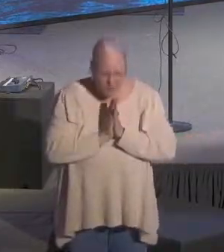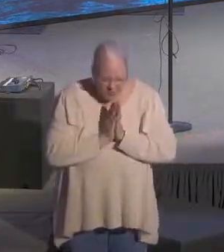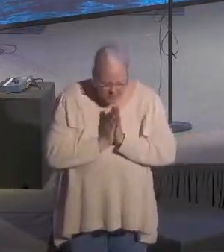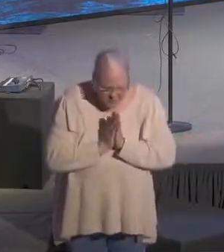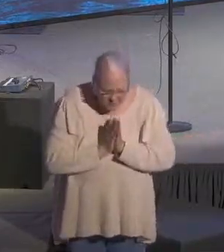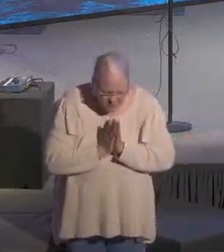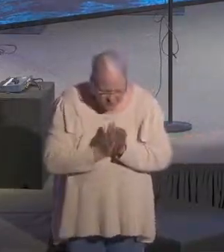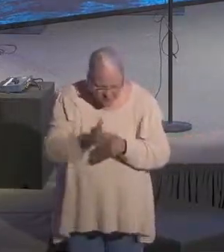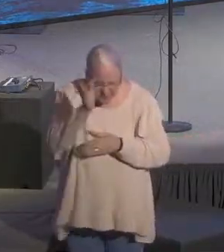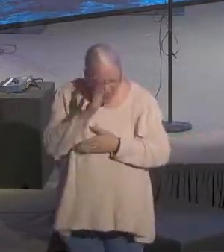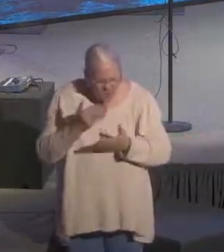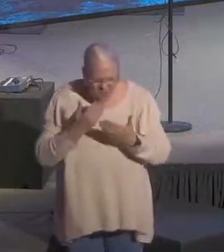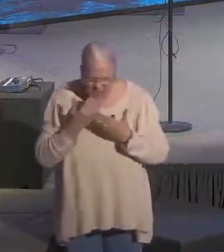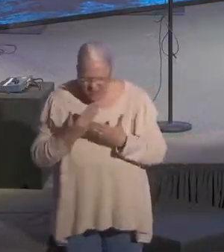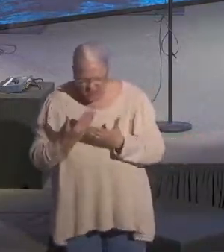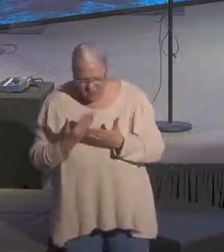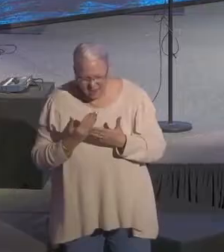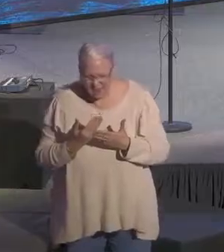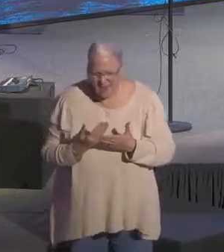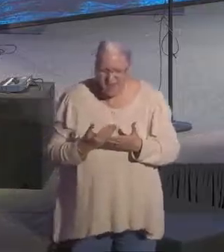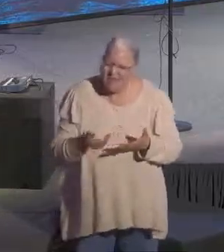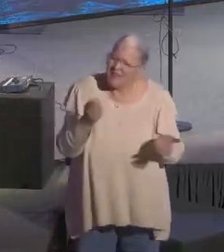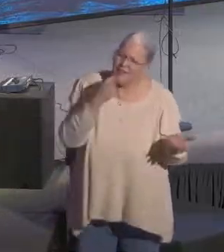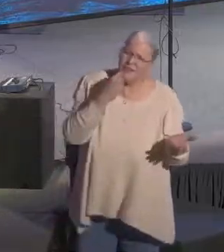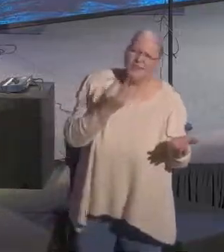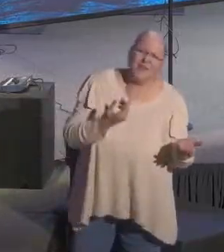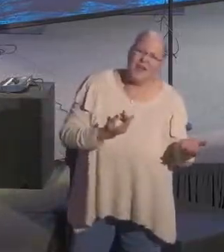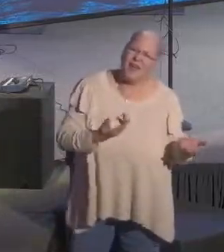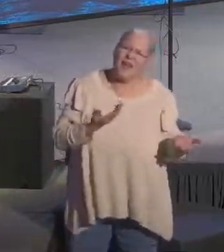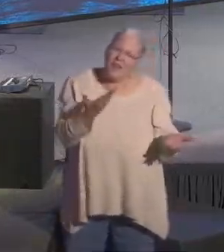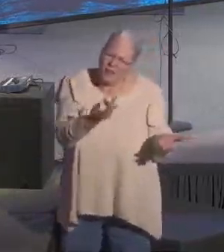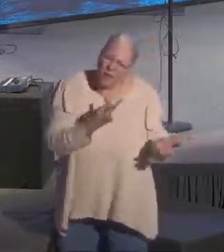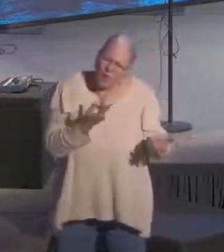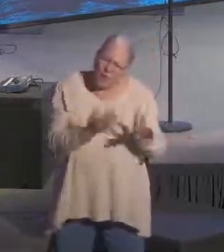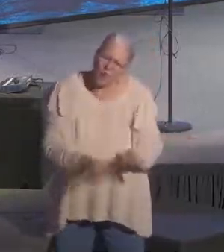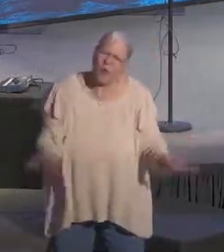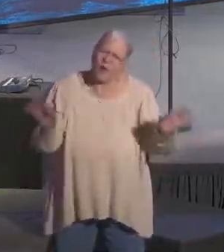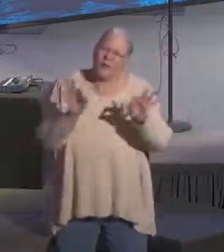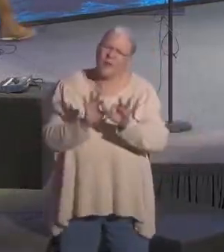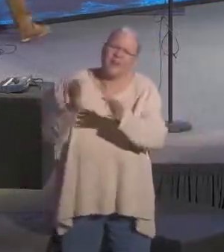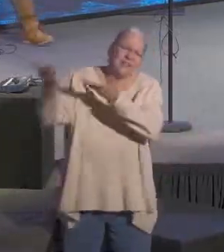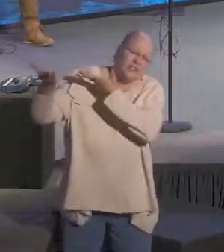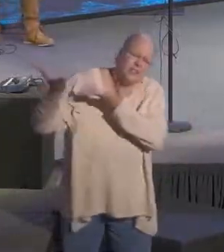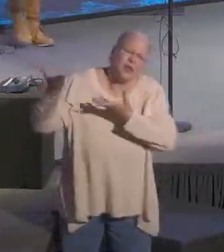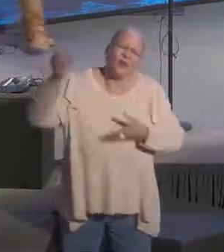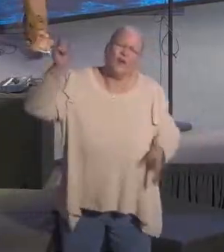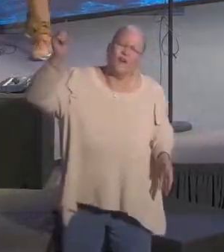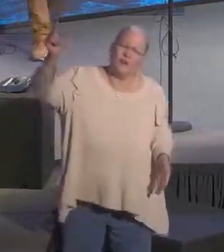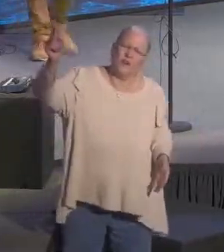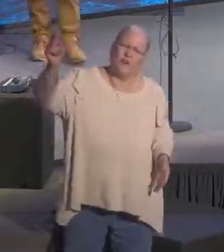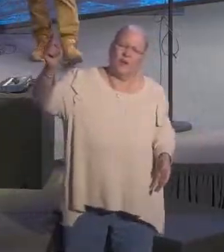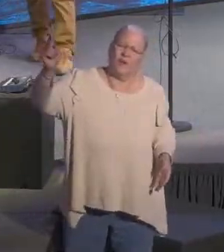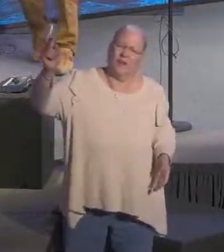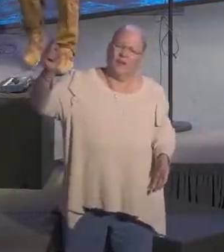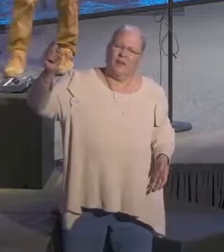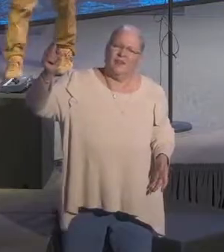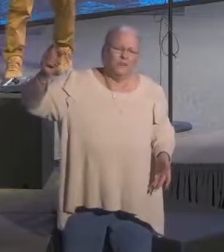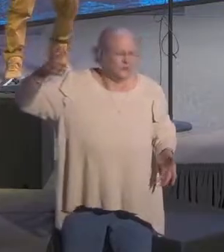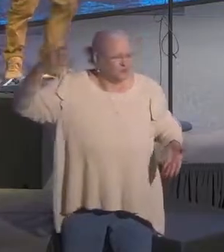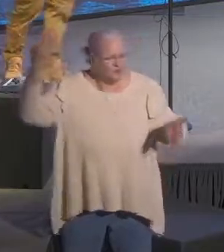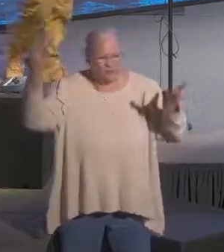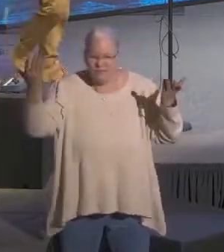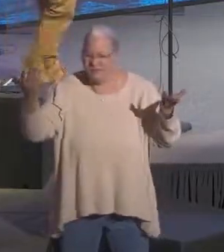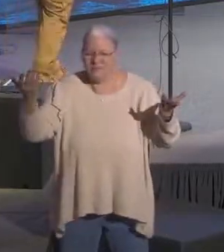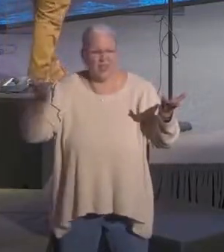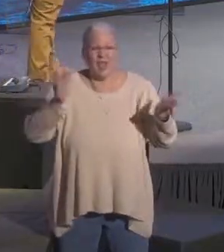people, we are your messengers, we are your church, we are the body of Christ, the bride of Christ, God. I pray that we would, as individuals